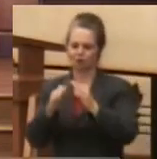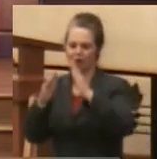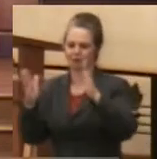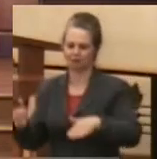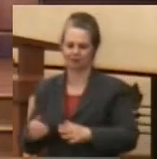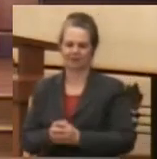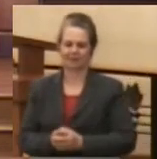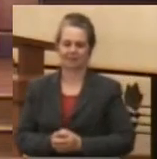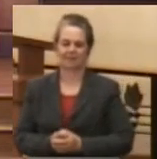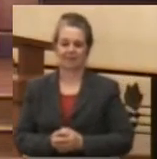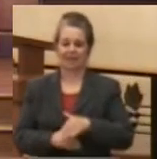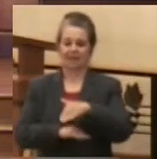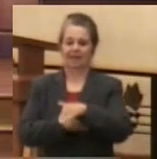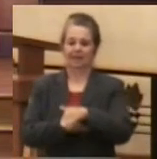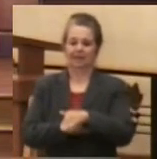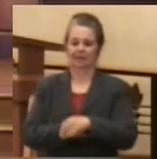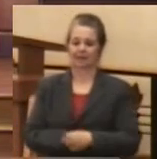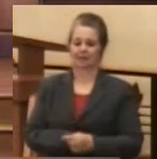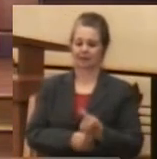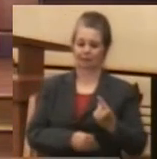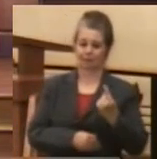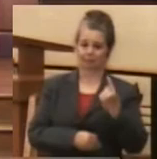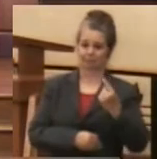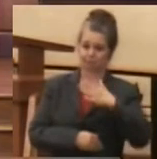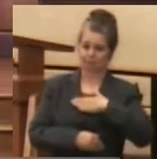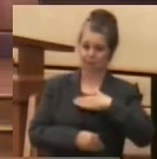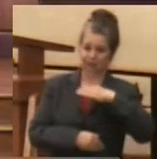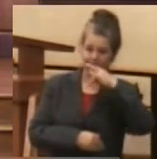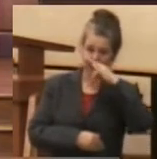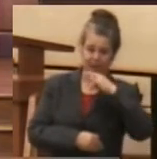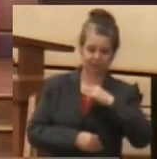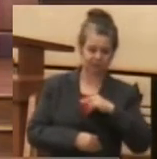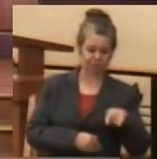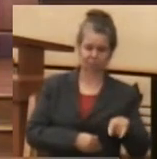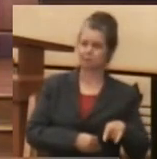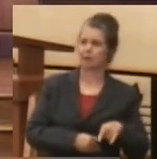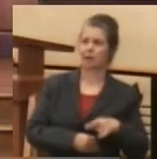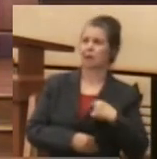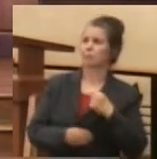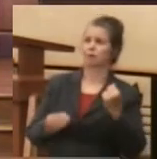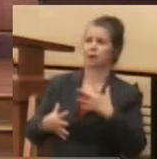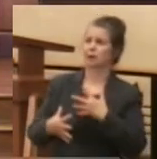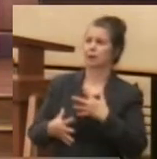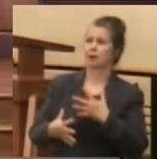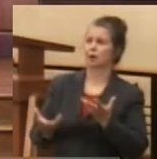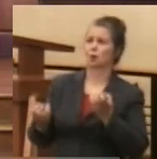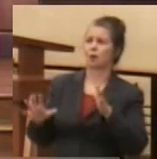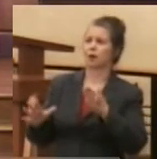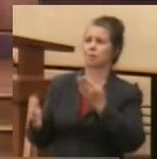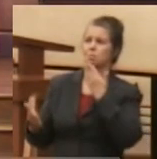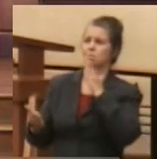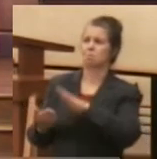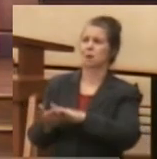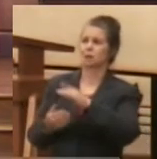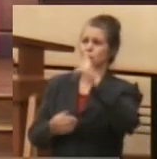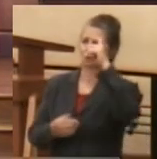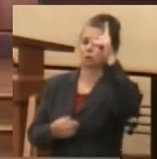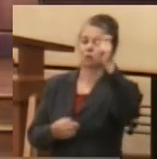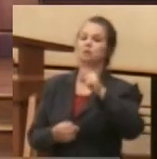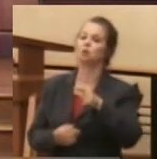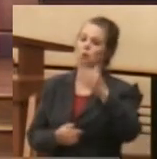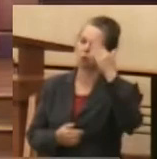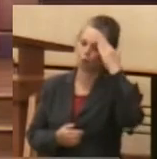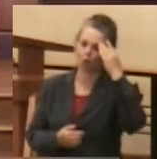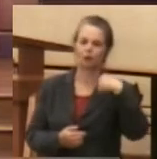ones told me, I am afraid of what we saw. And I don't want to have nightmares of that. And you know what we do before we go to